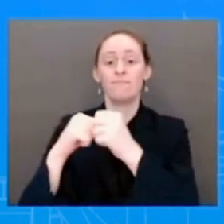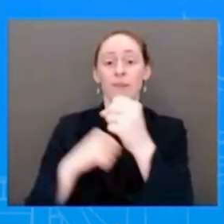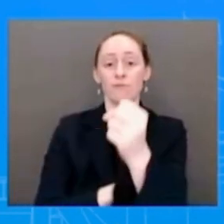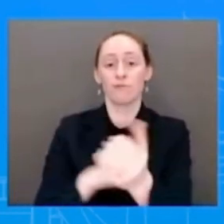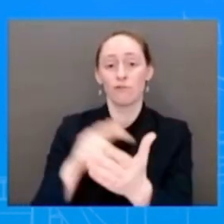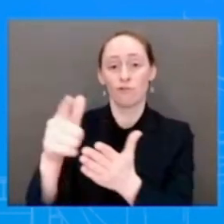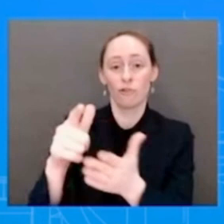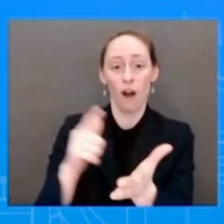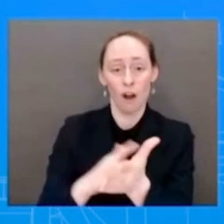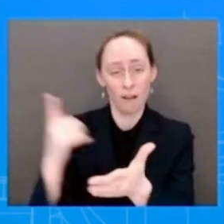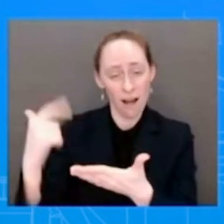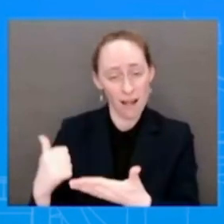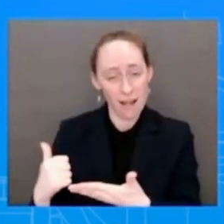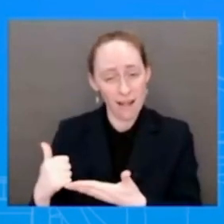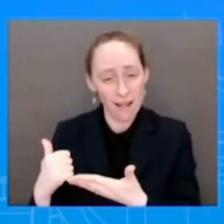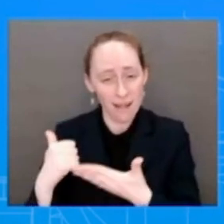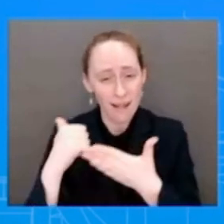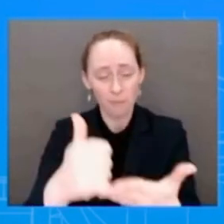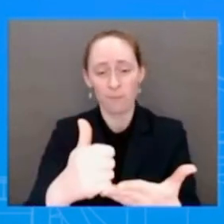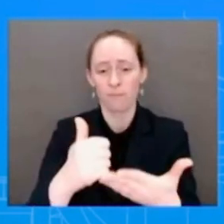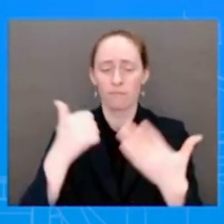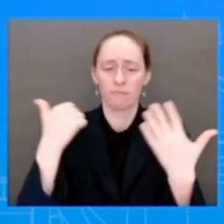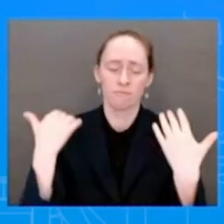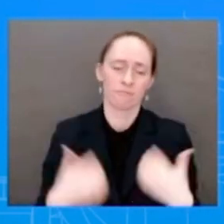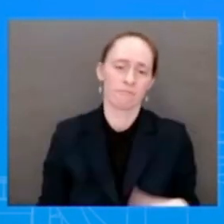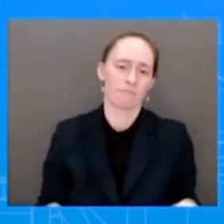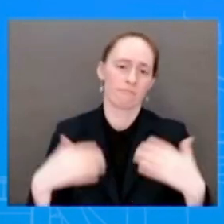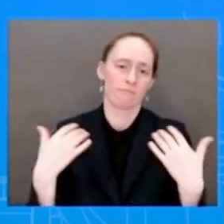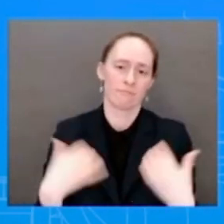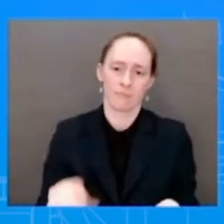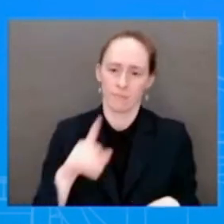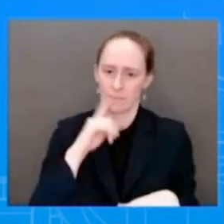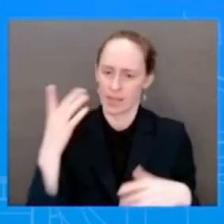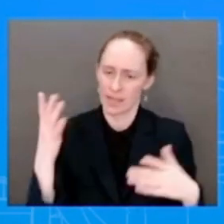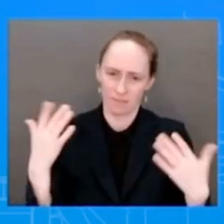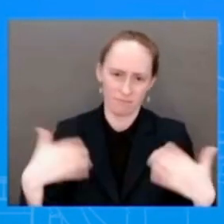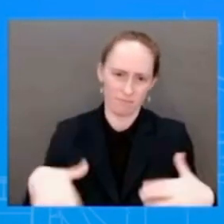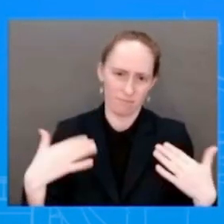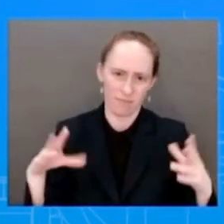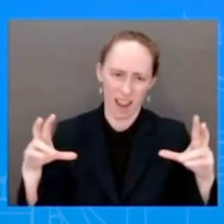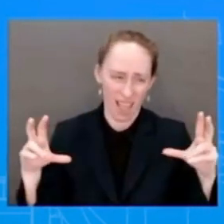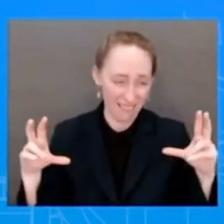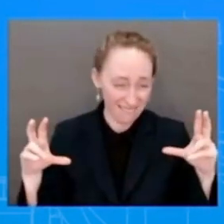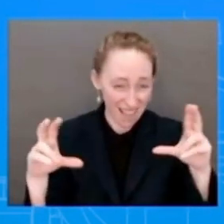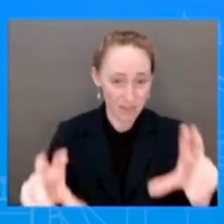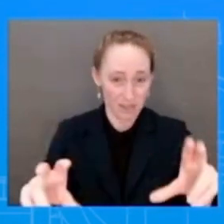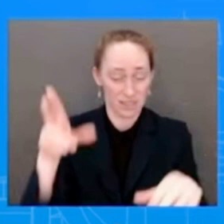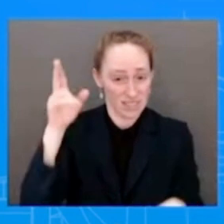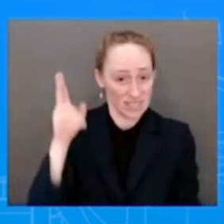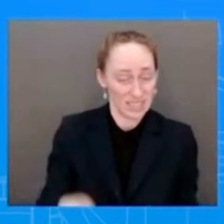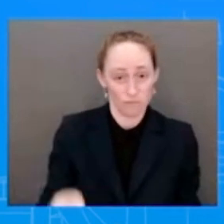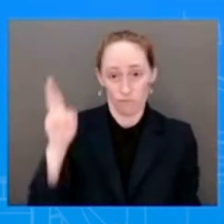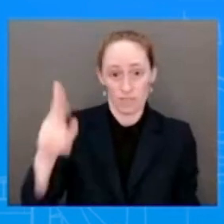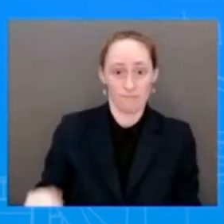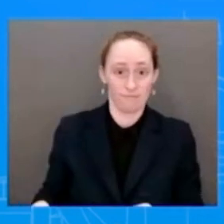investment in our nation's infrastructure in generations, the Chips and Signs Act, which ensures we make more high-end